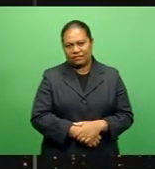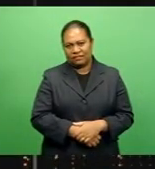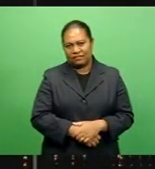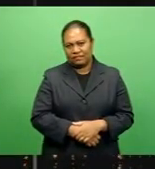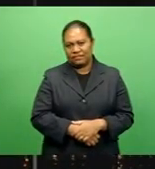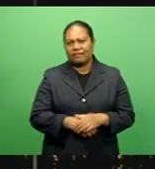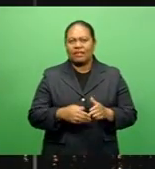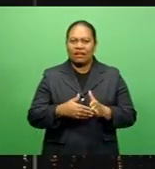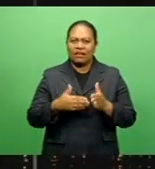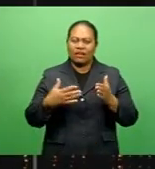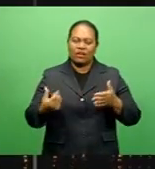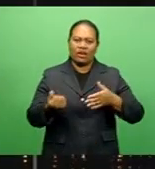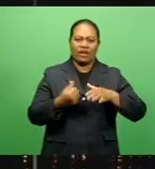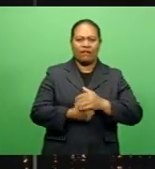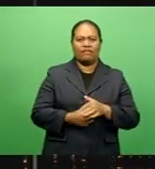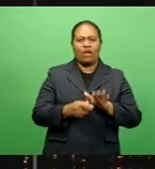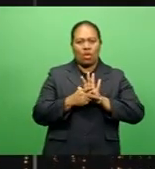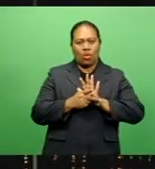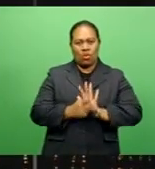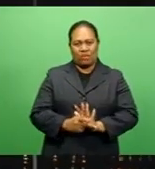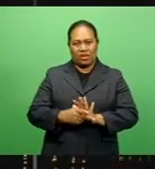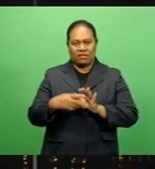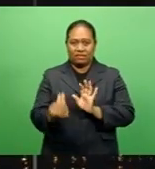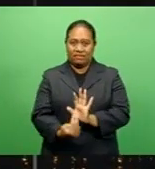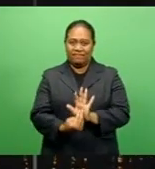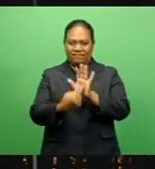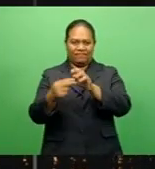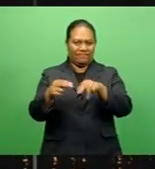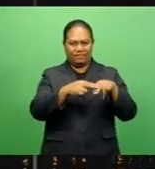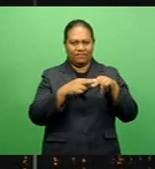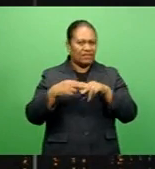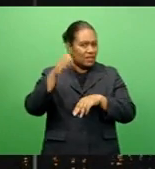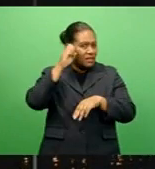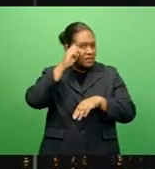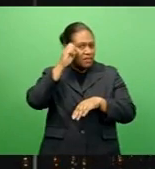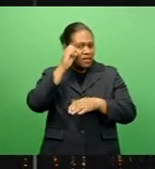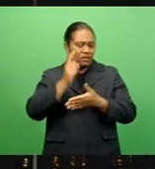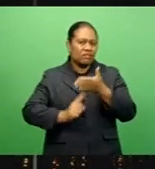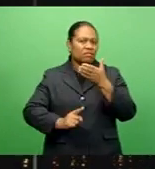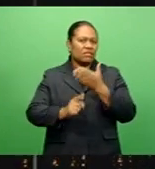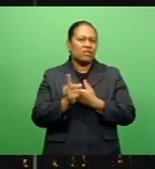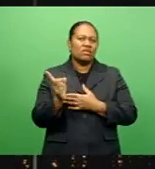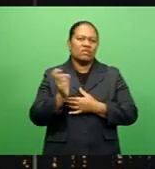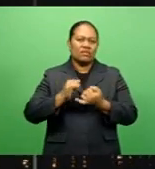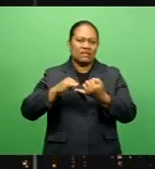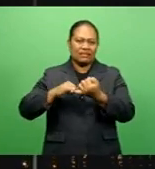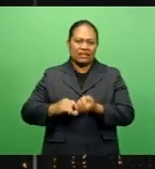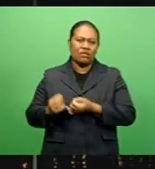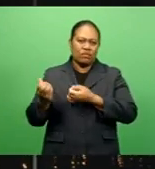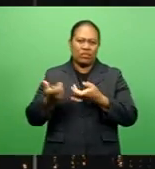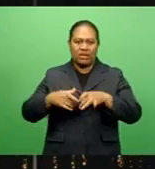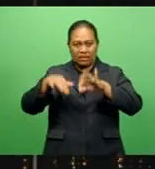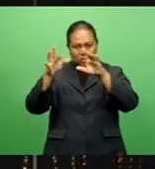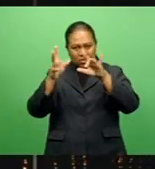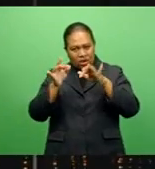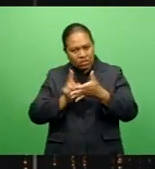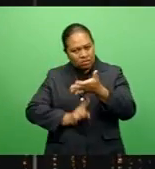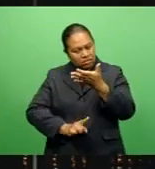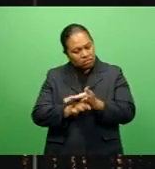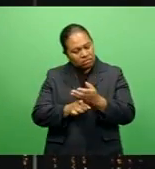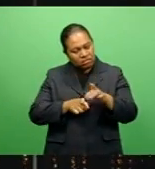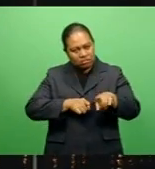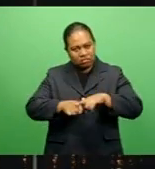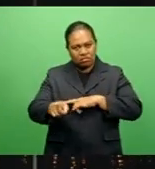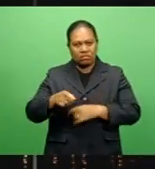An active trough of low pressure through the north of Fiji is expected to drift solely south, bringing showers to most of the country